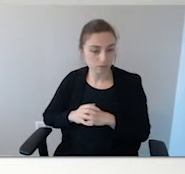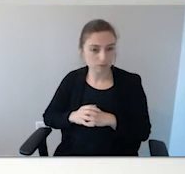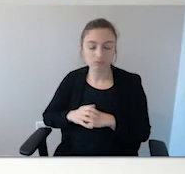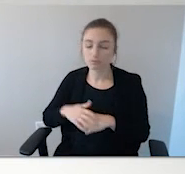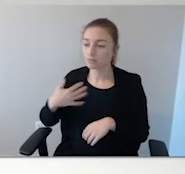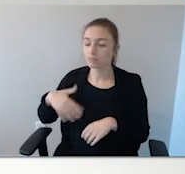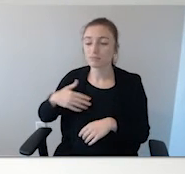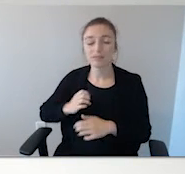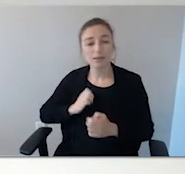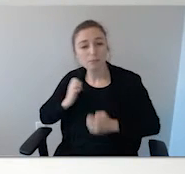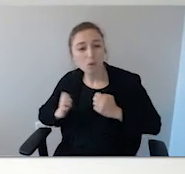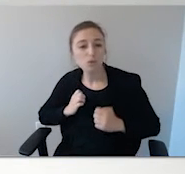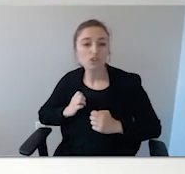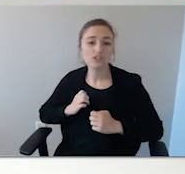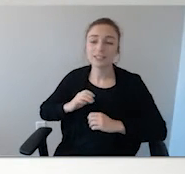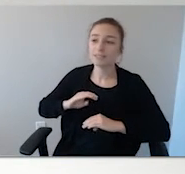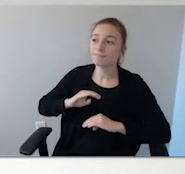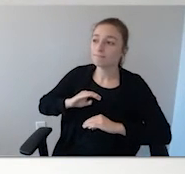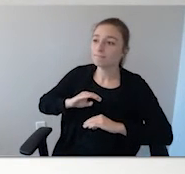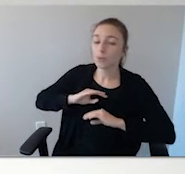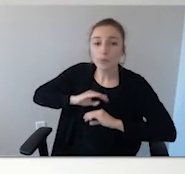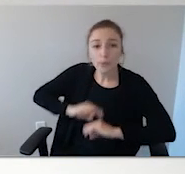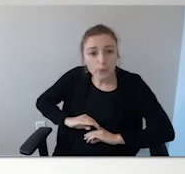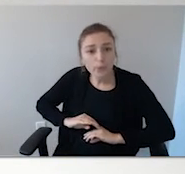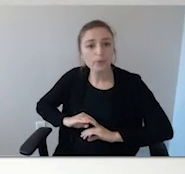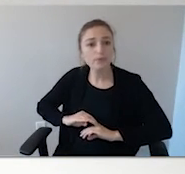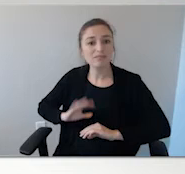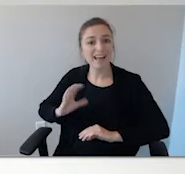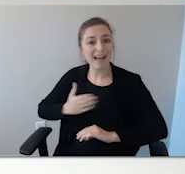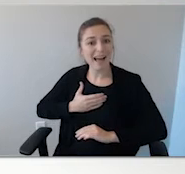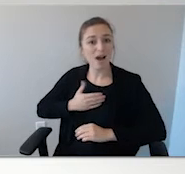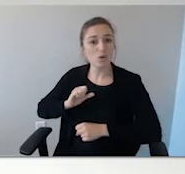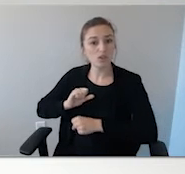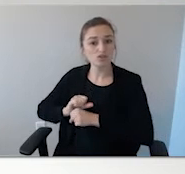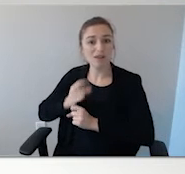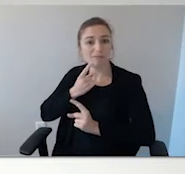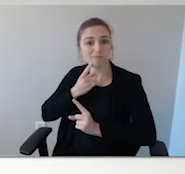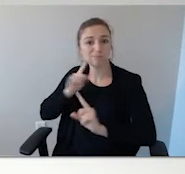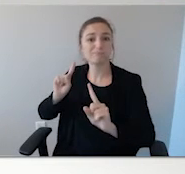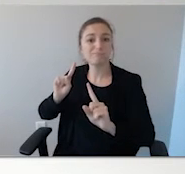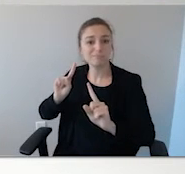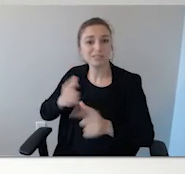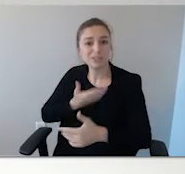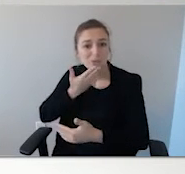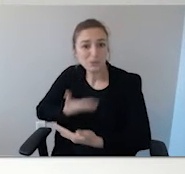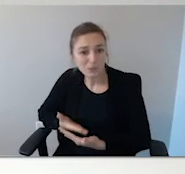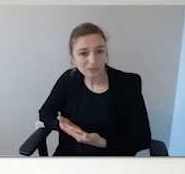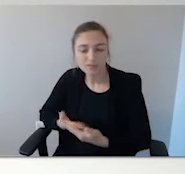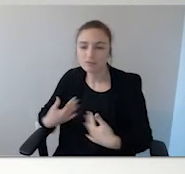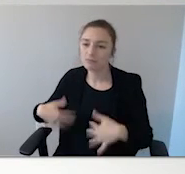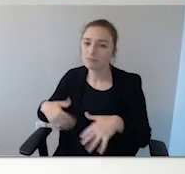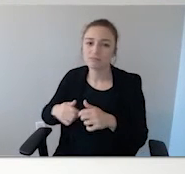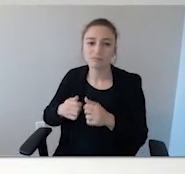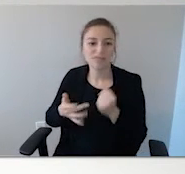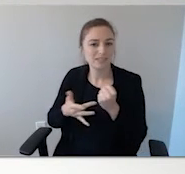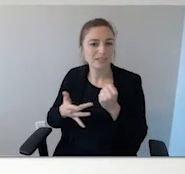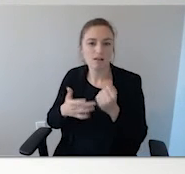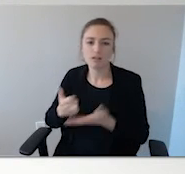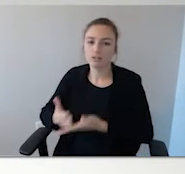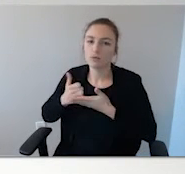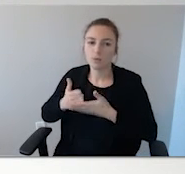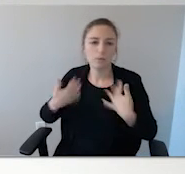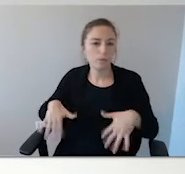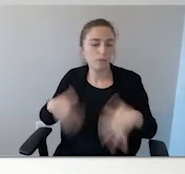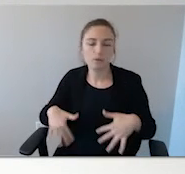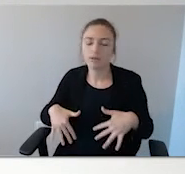the satisfaction that we have done our job and done it well with the assistance of this technology, you can't put